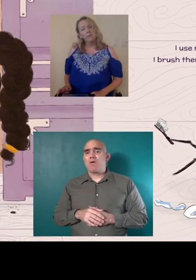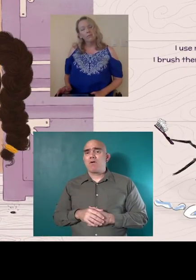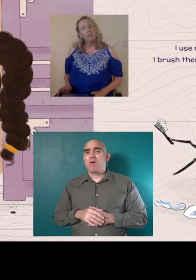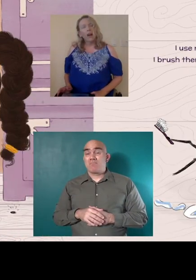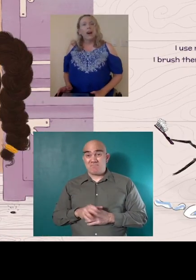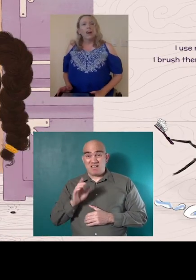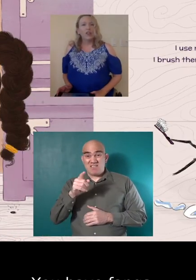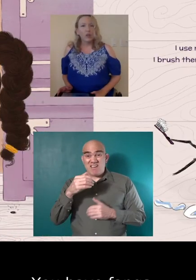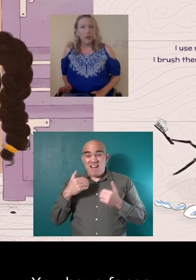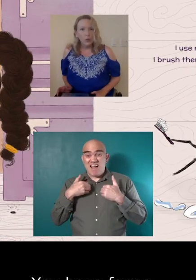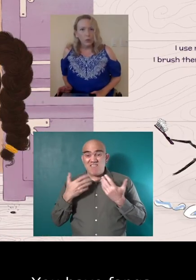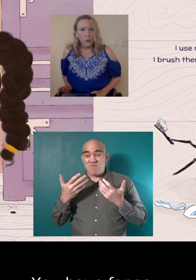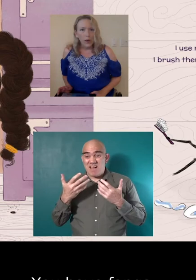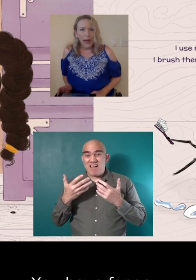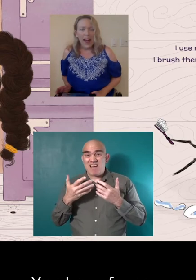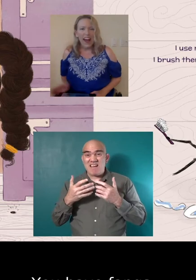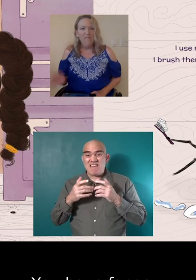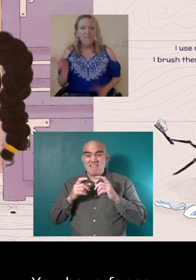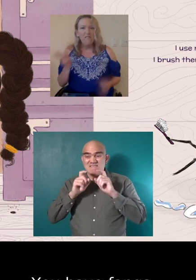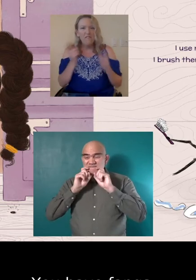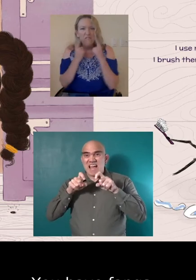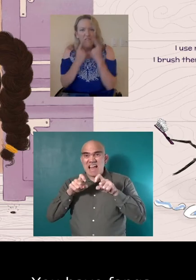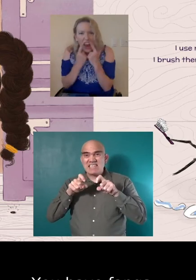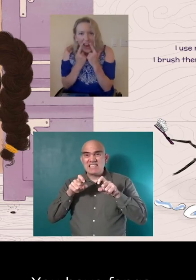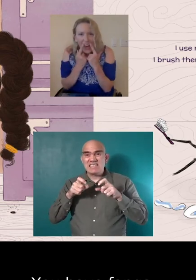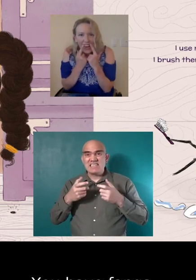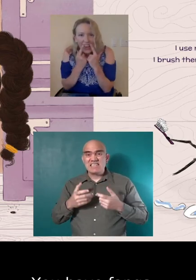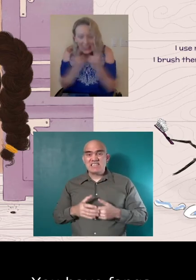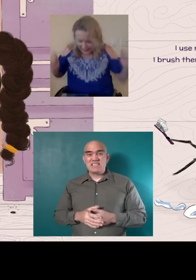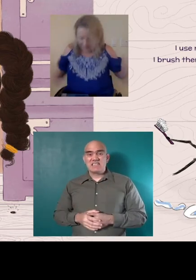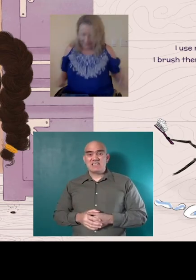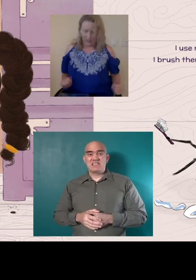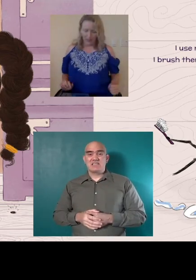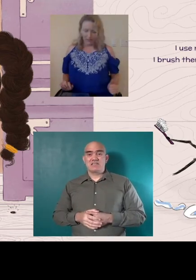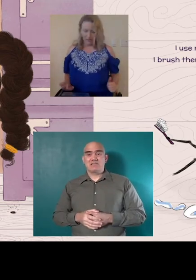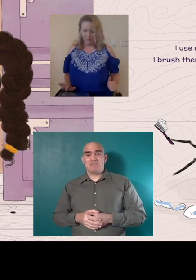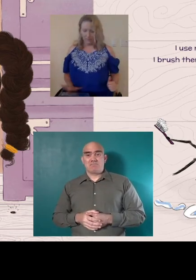No. You have fangs.